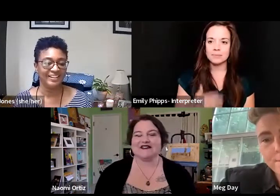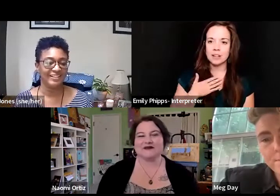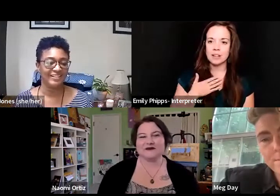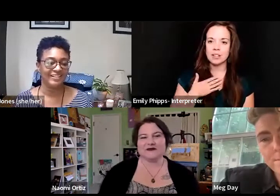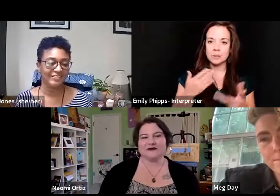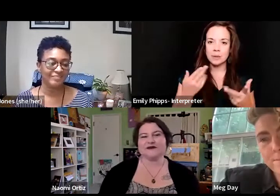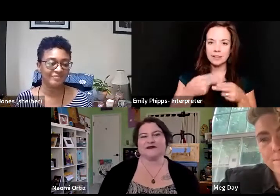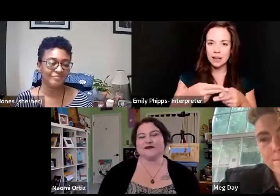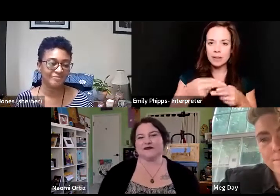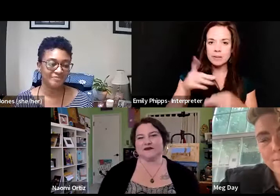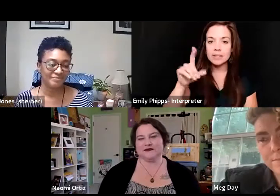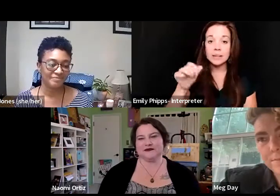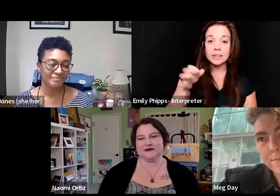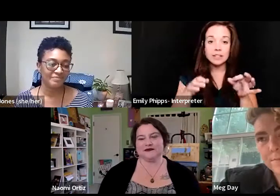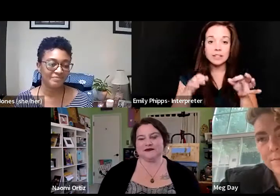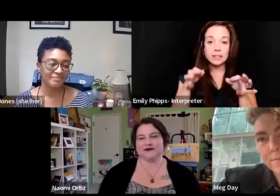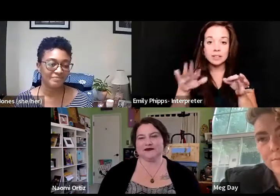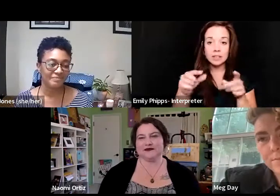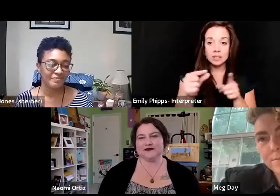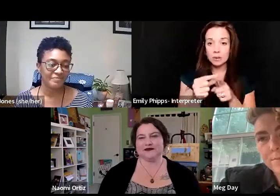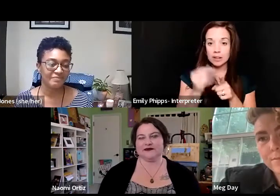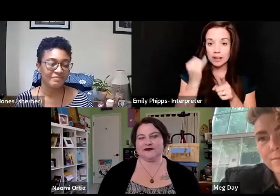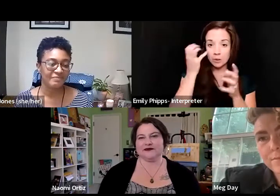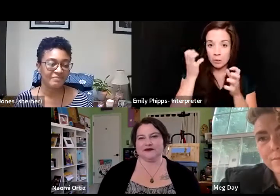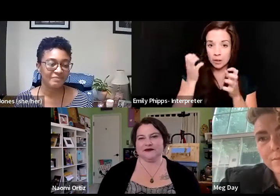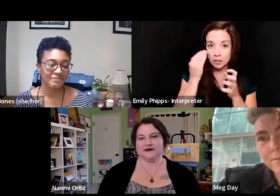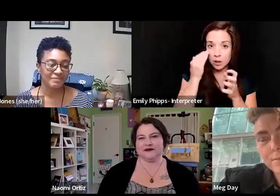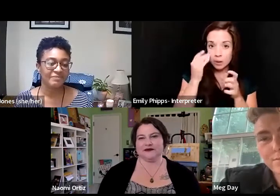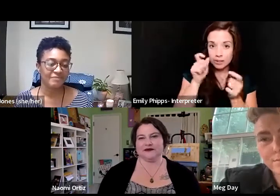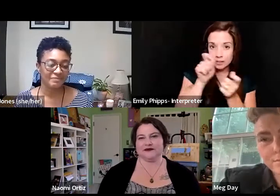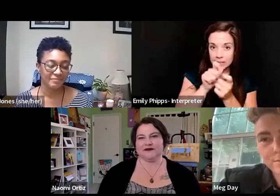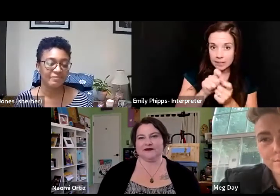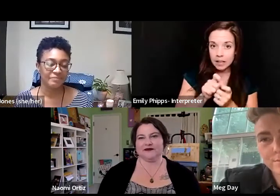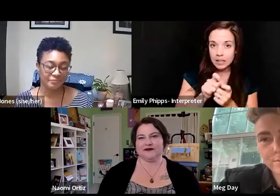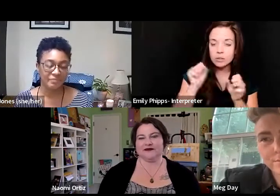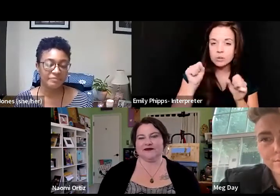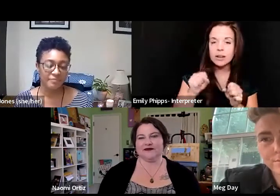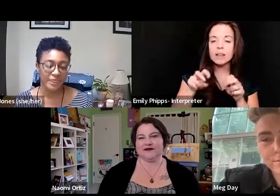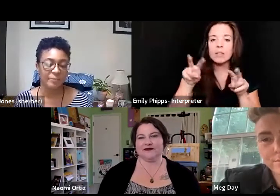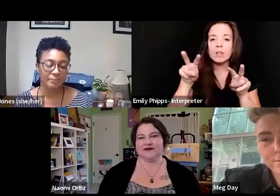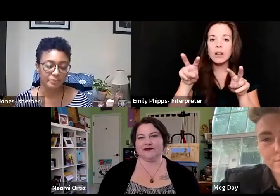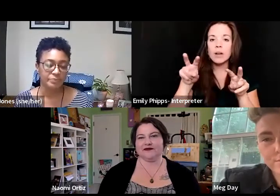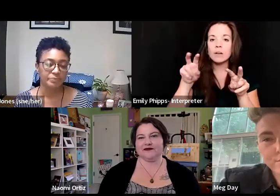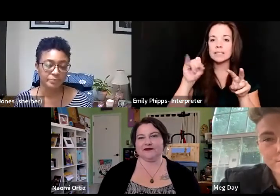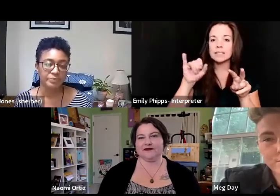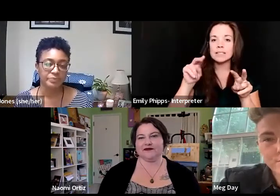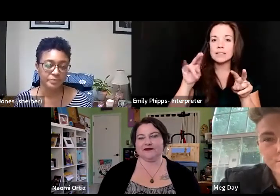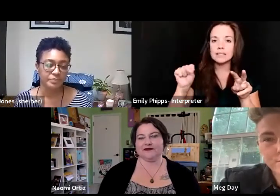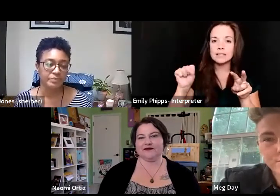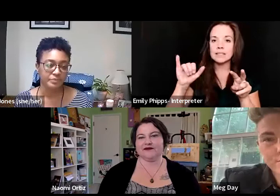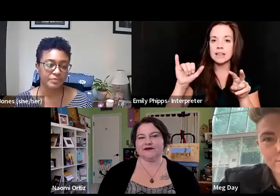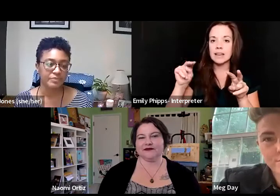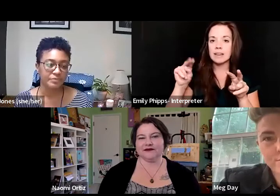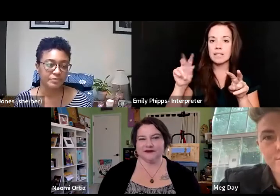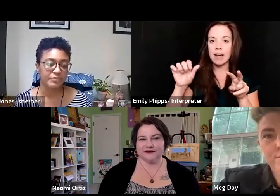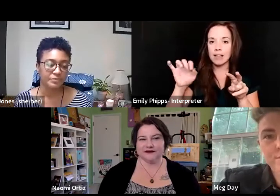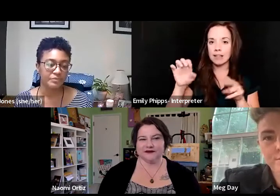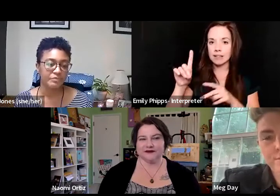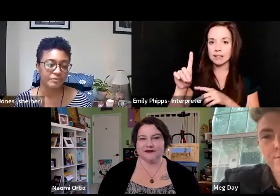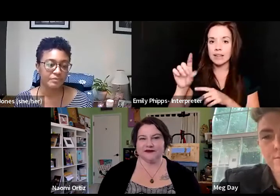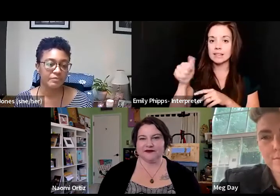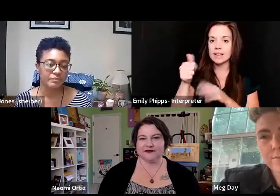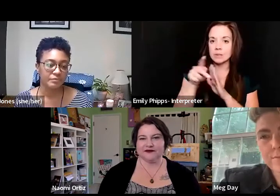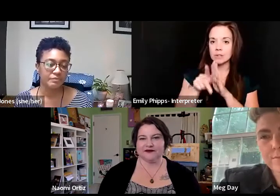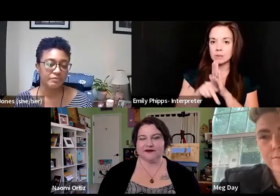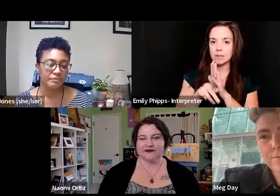as a term. If you want to know in detail what it is, you can look up Sins Invalid's Ten Principles of Disability Justice. And there's a link in the